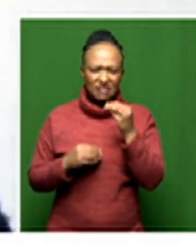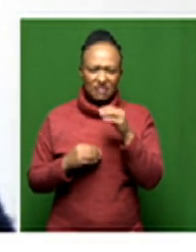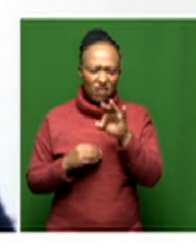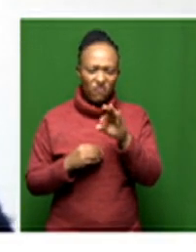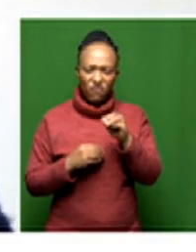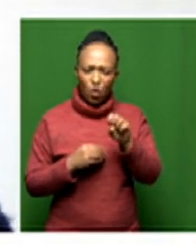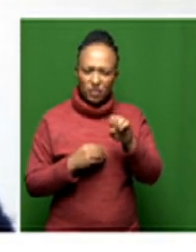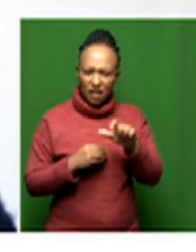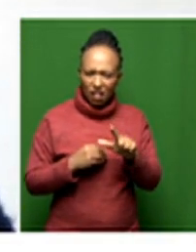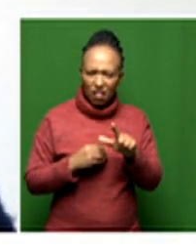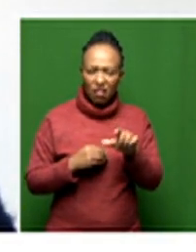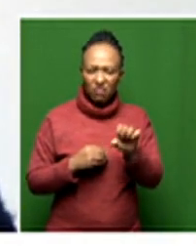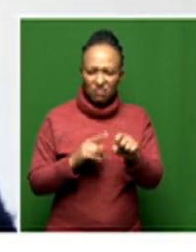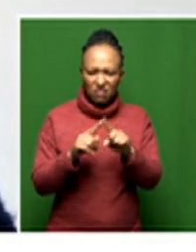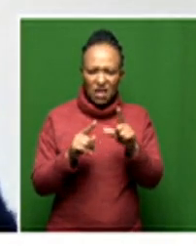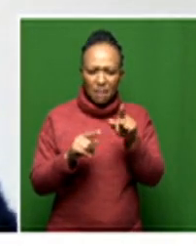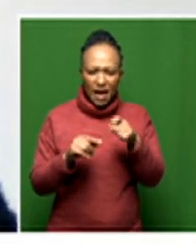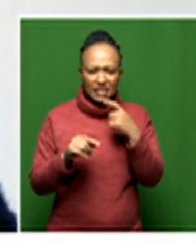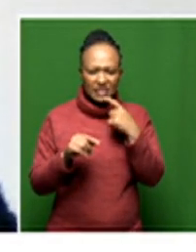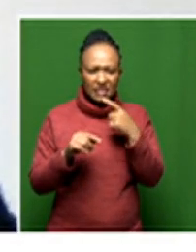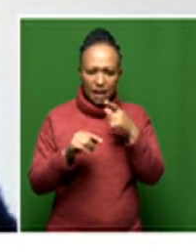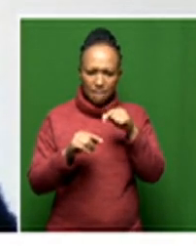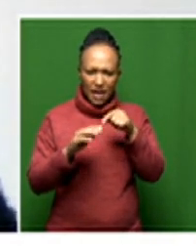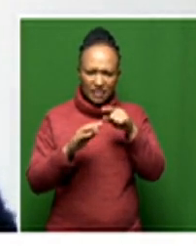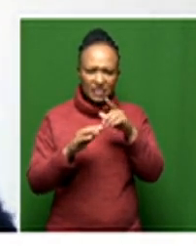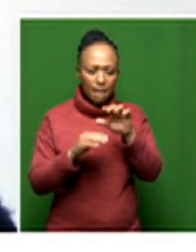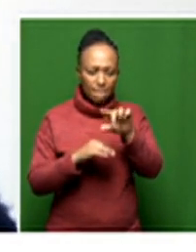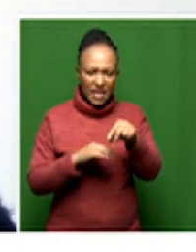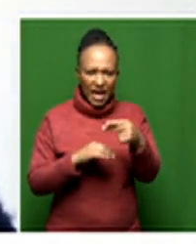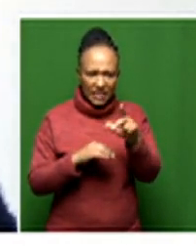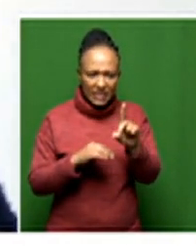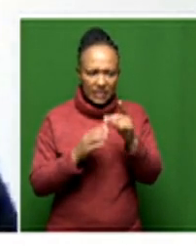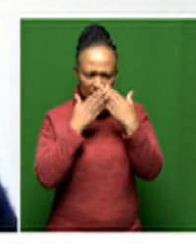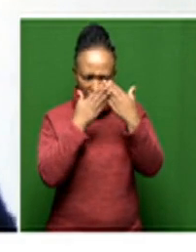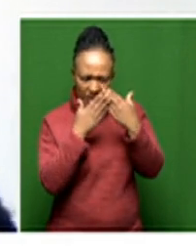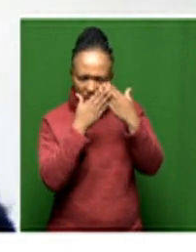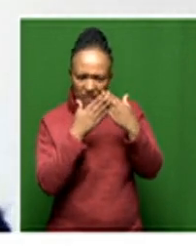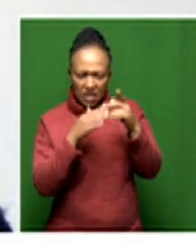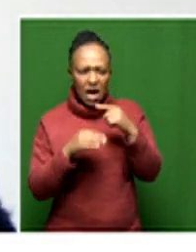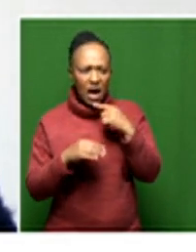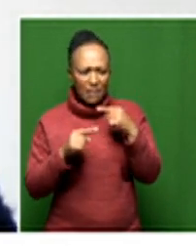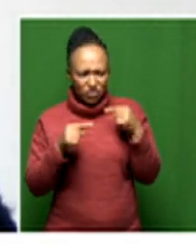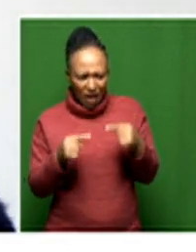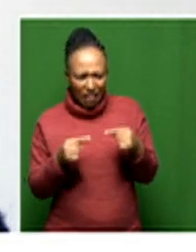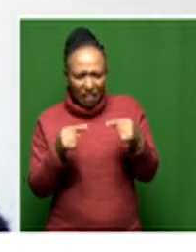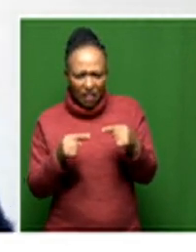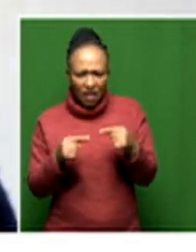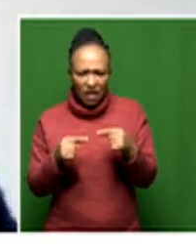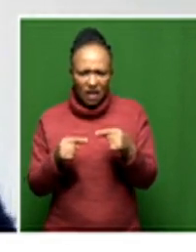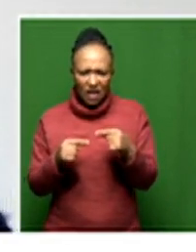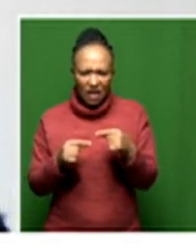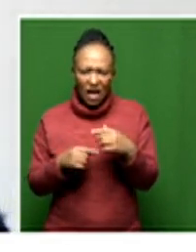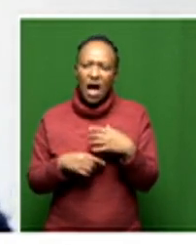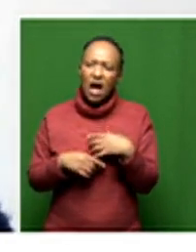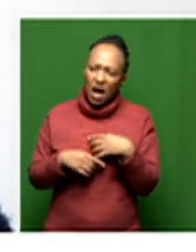i had to be really put down in the depths of my phd struggling for me to realize that hey i